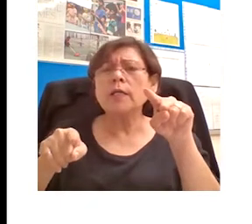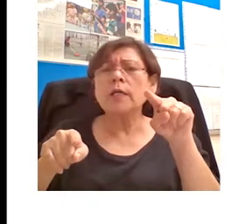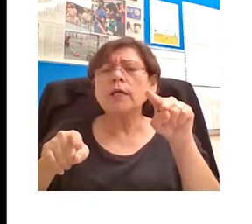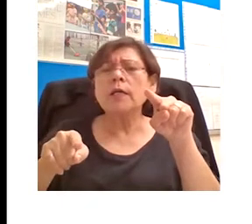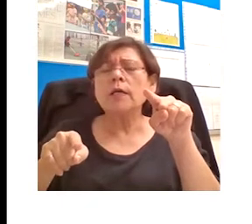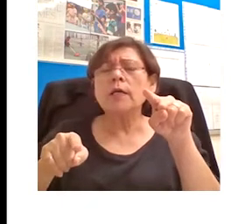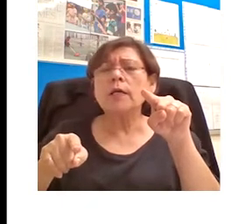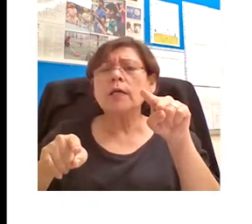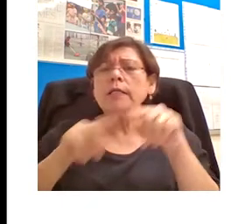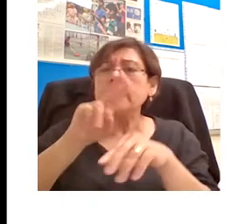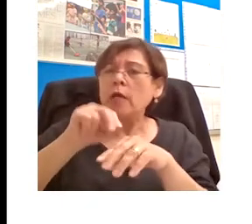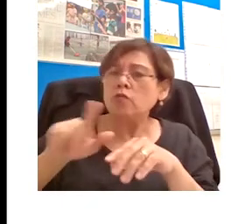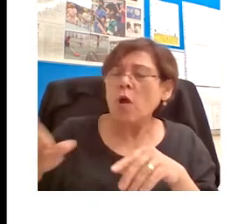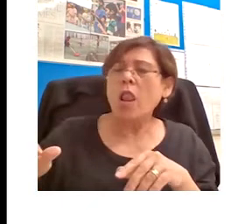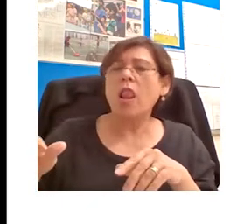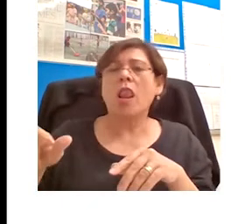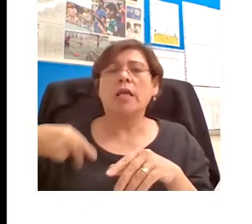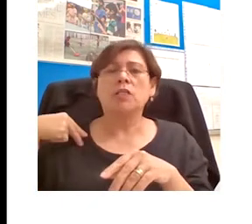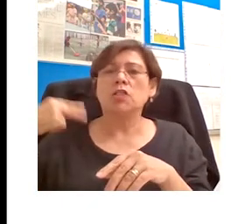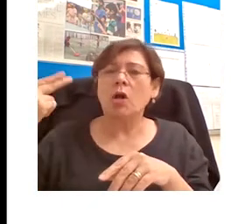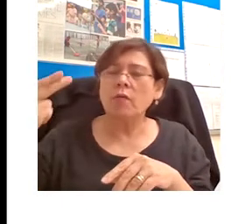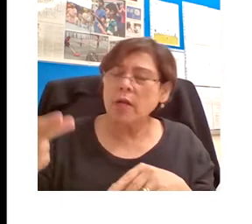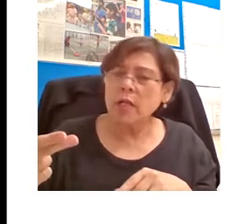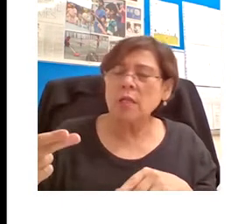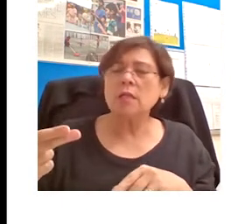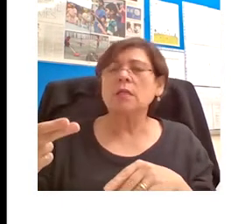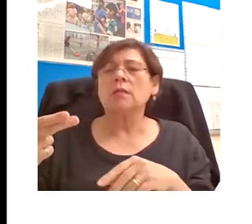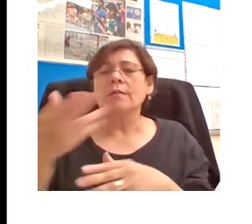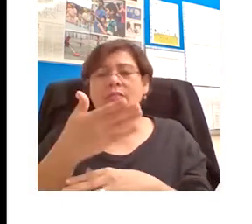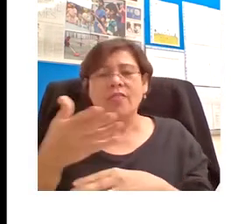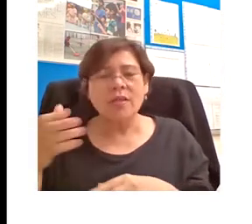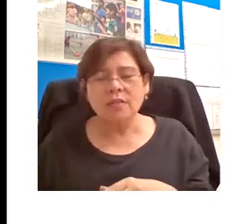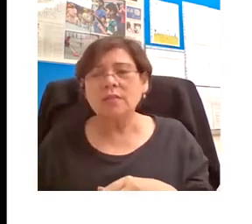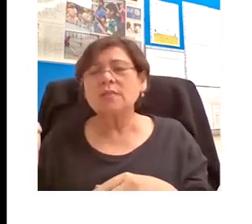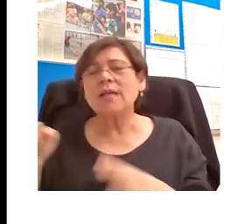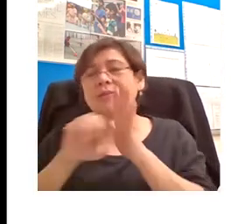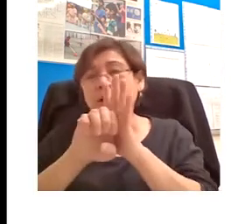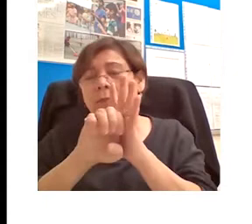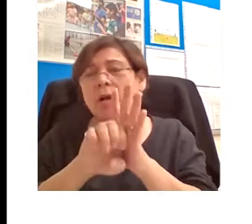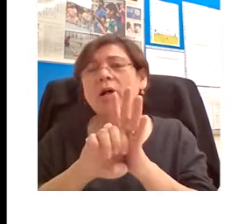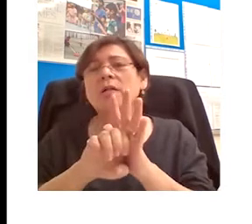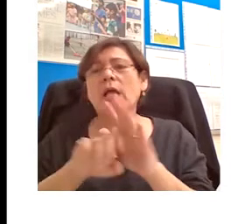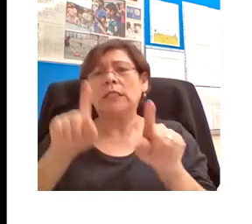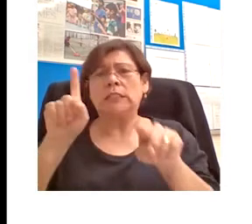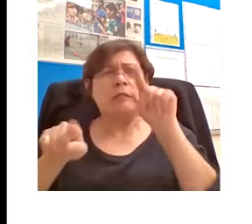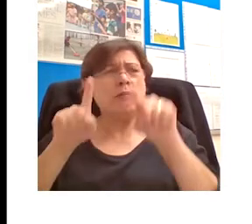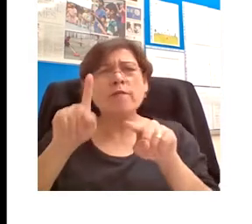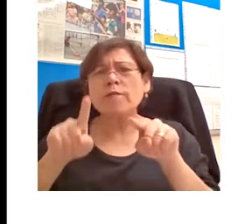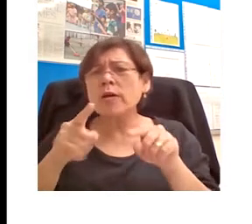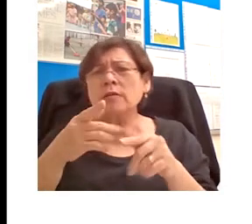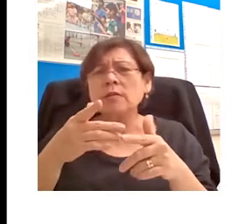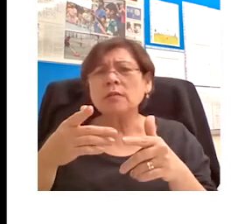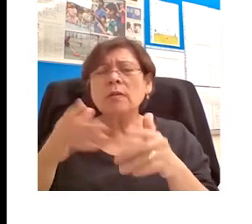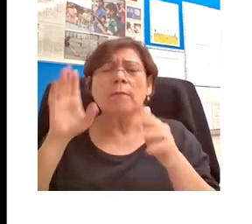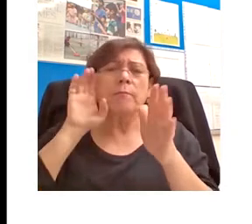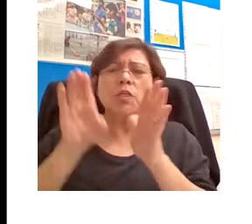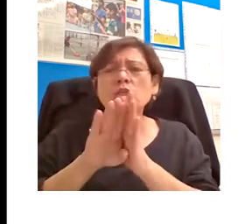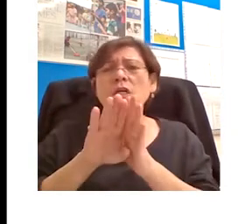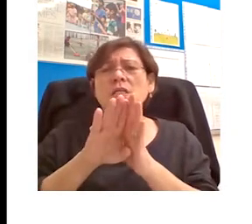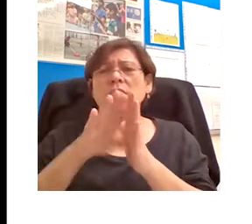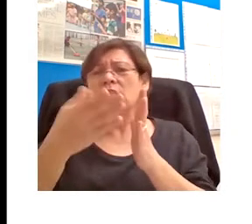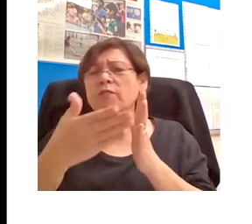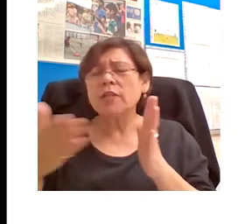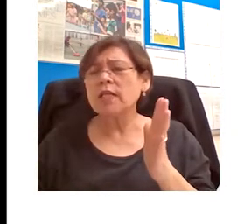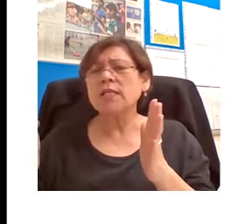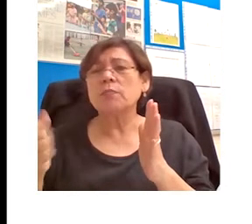natural historical specimens and also artisanal artifacts from all over the world, as Europe was connected with the rest of the world